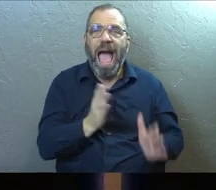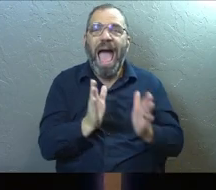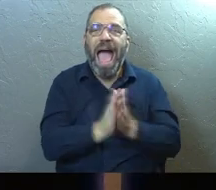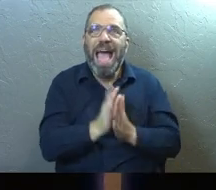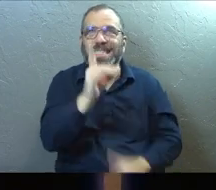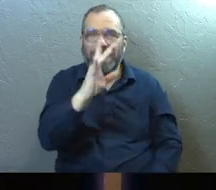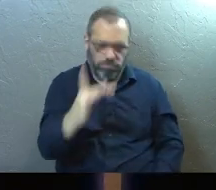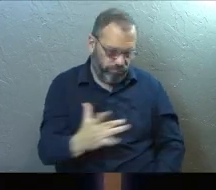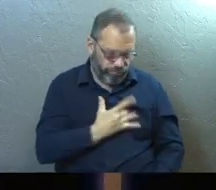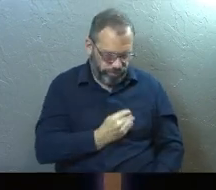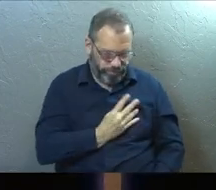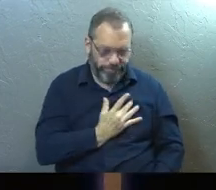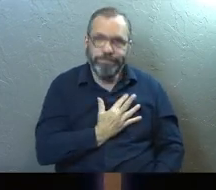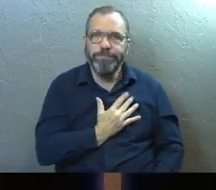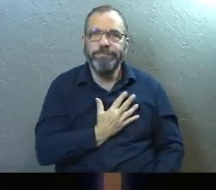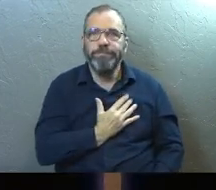to.